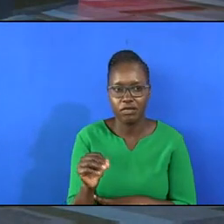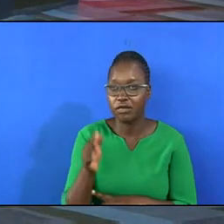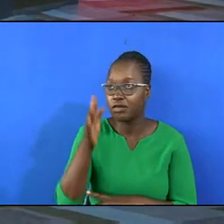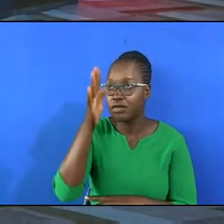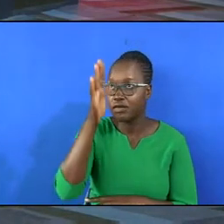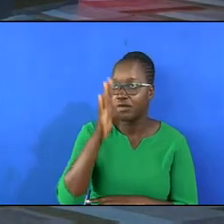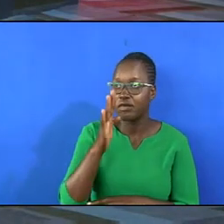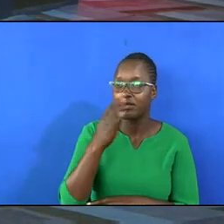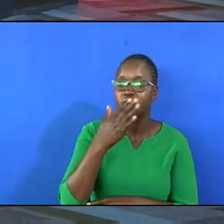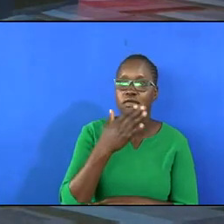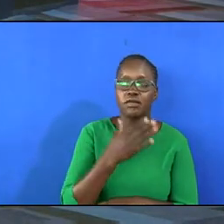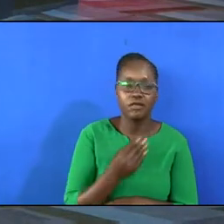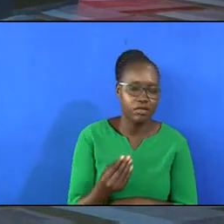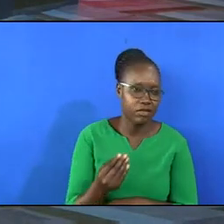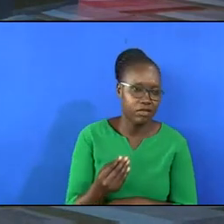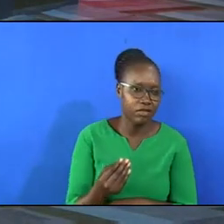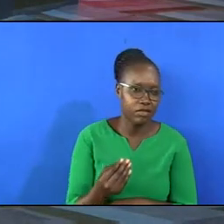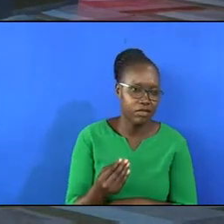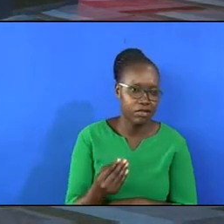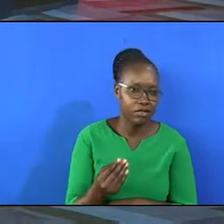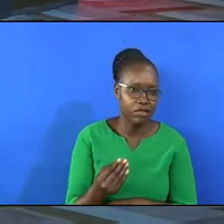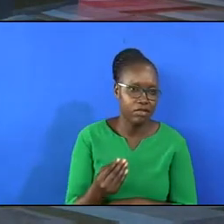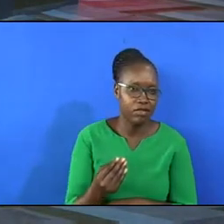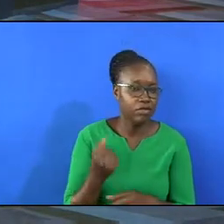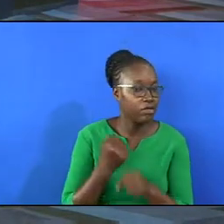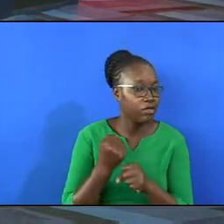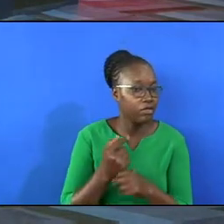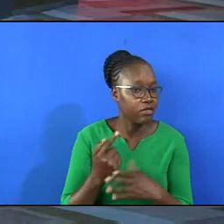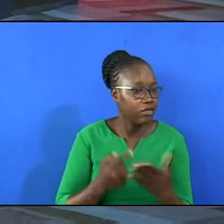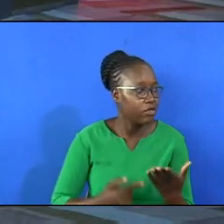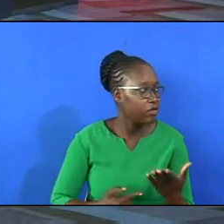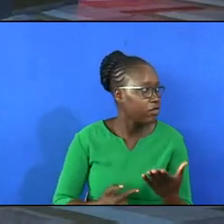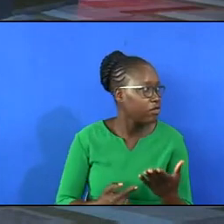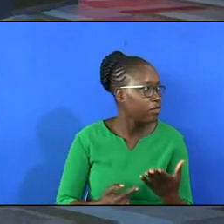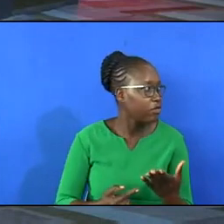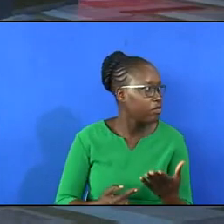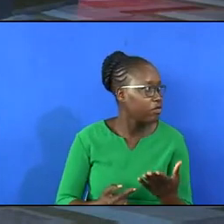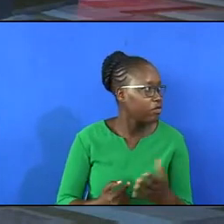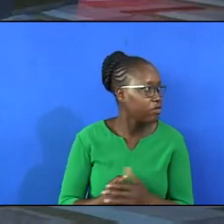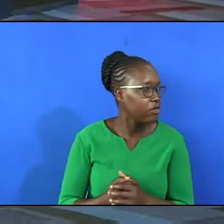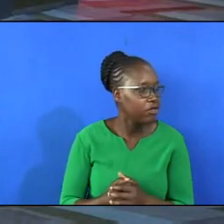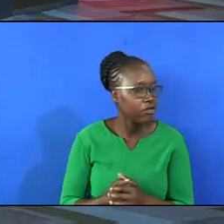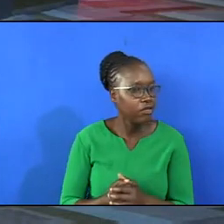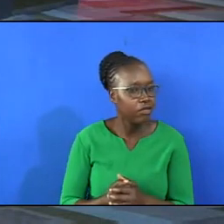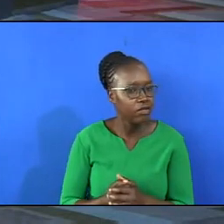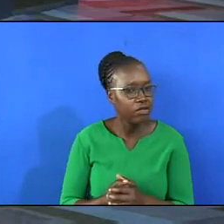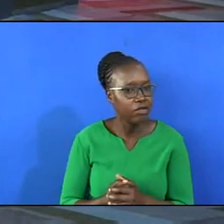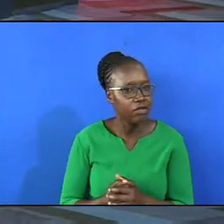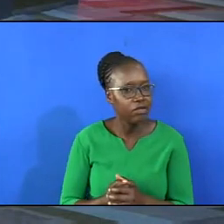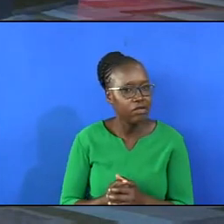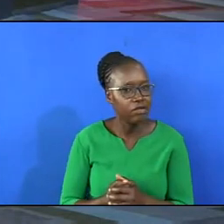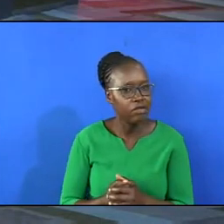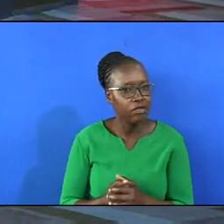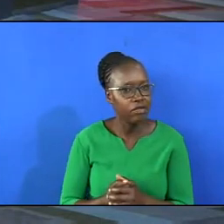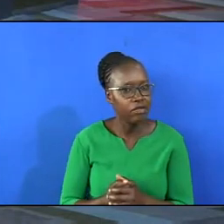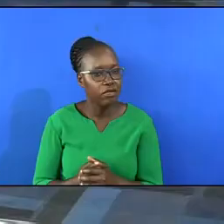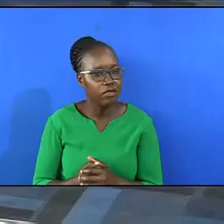God man and what has he done? Let me finish here. If you look at yourself